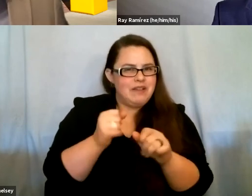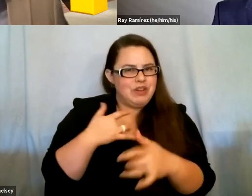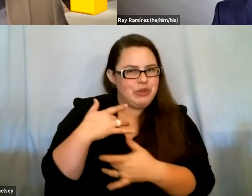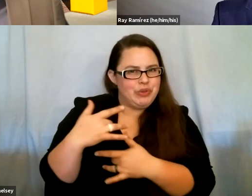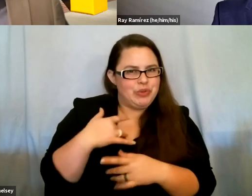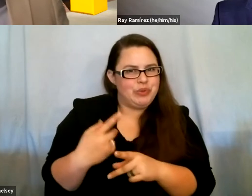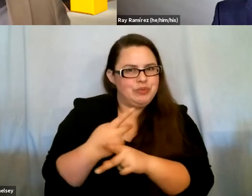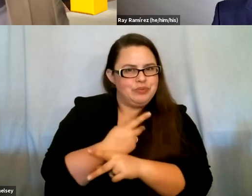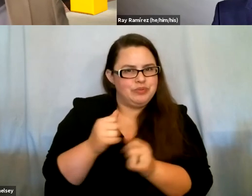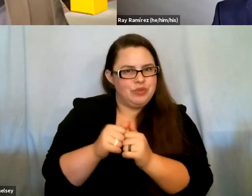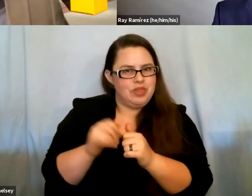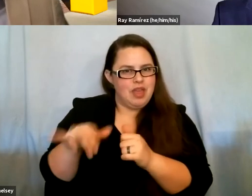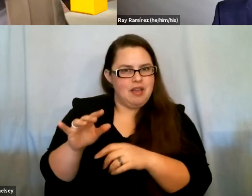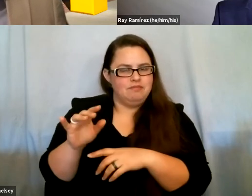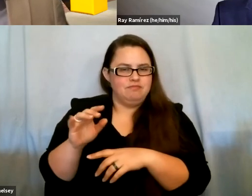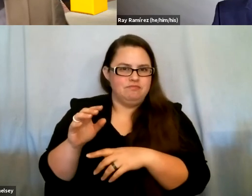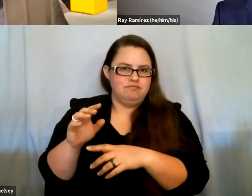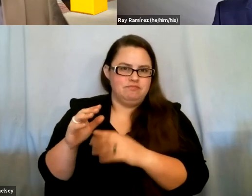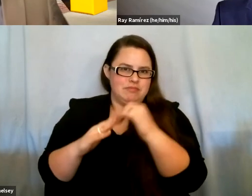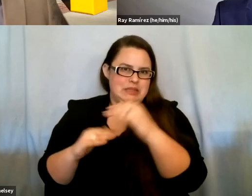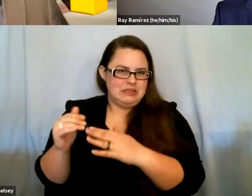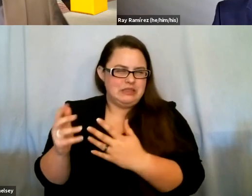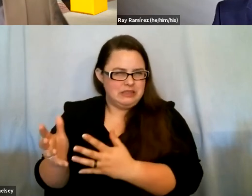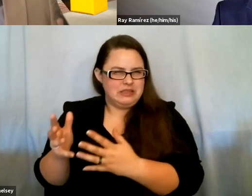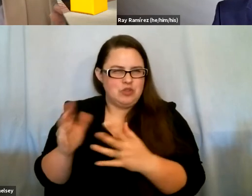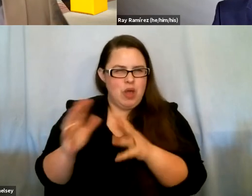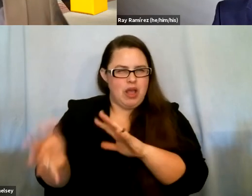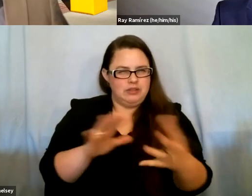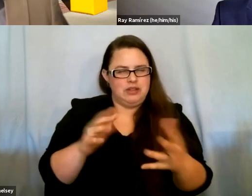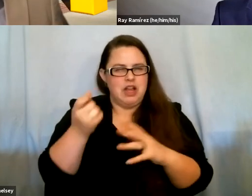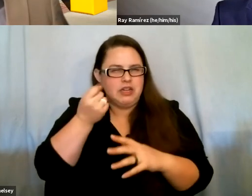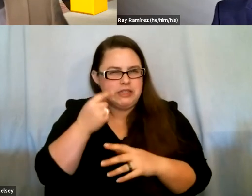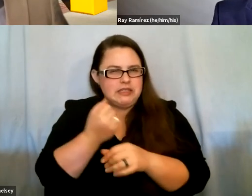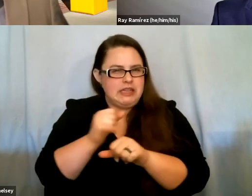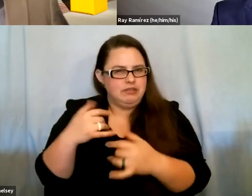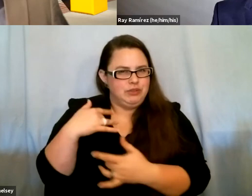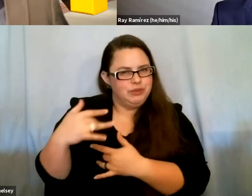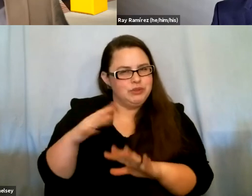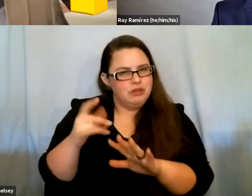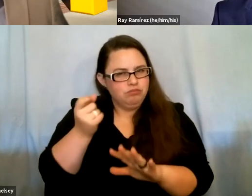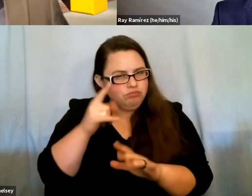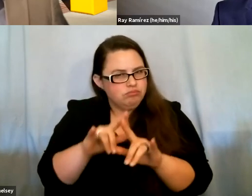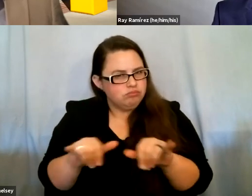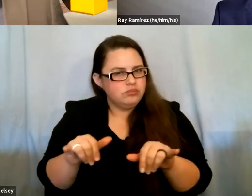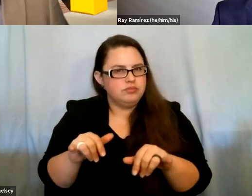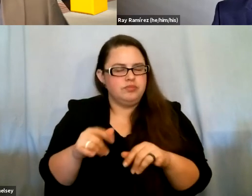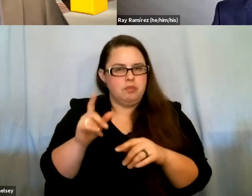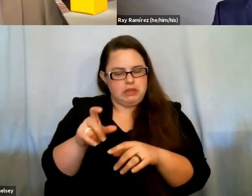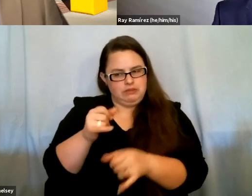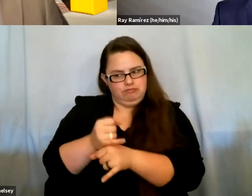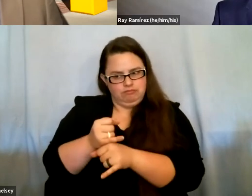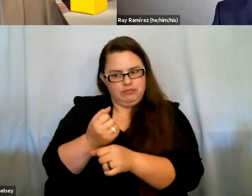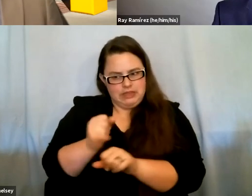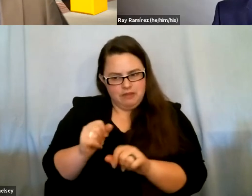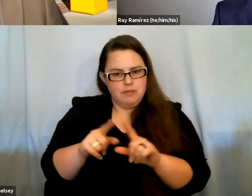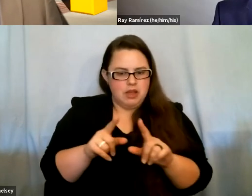facility, right? Because I understand that there's a concern for that, right? So how do we do that with, at the same time, meaning the safety of the institution, right? And,